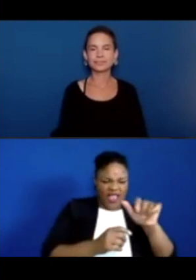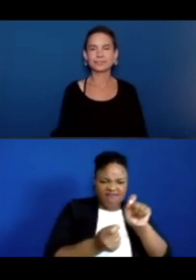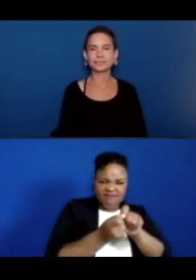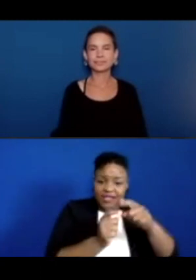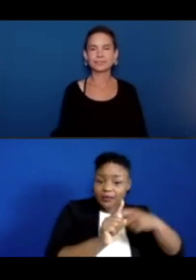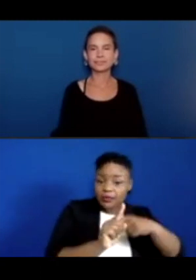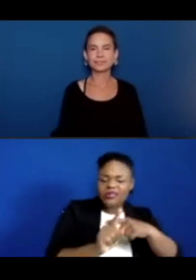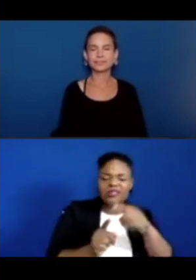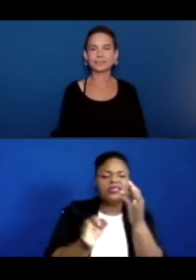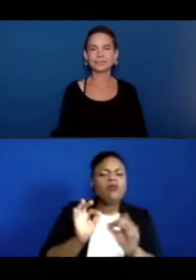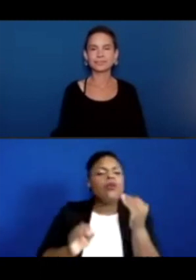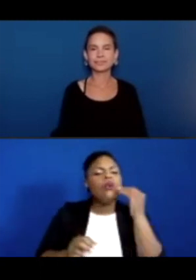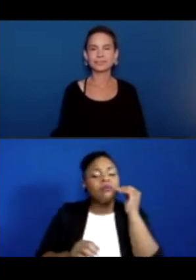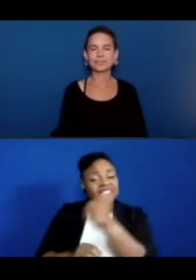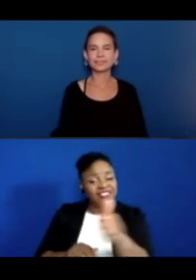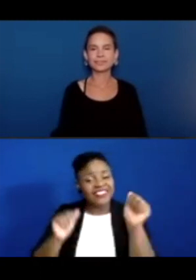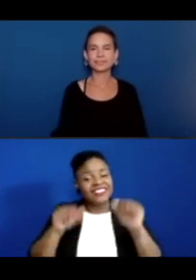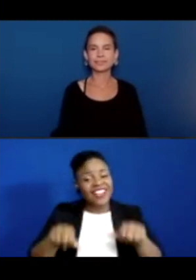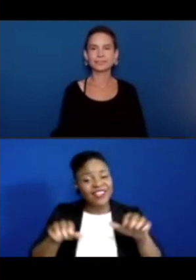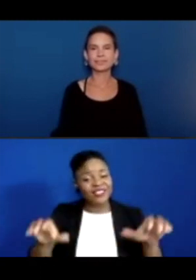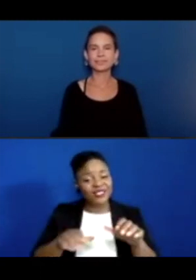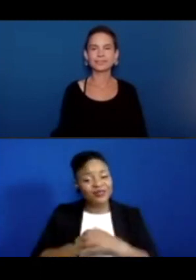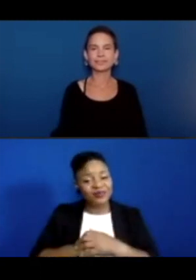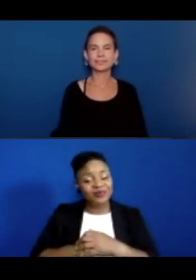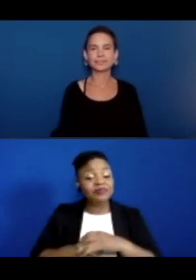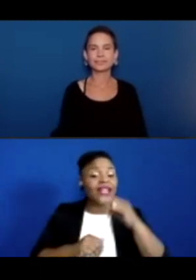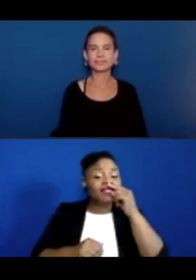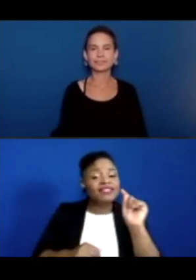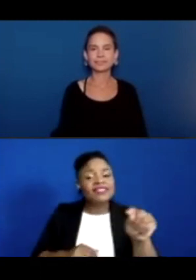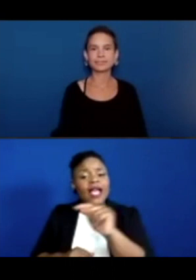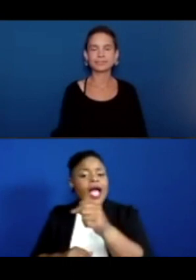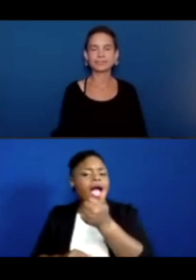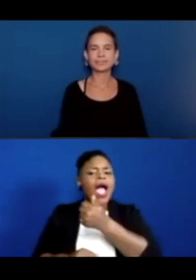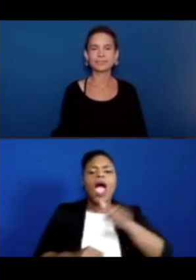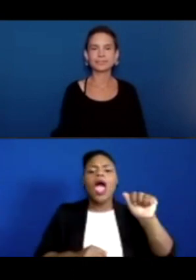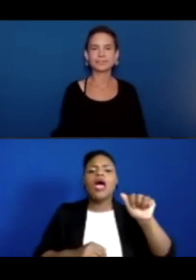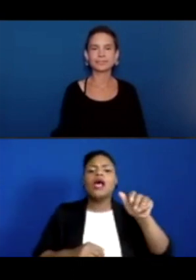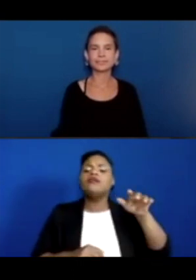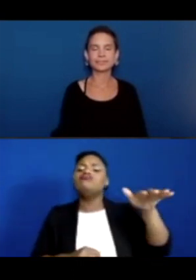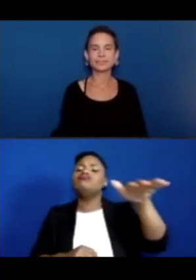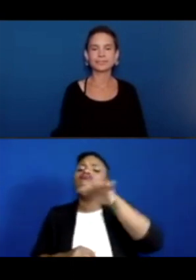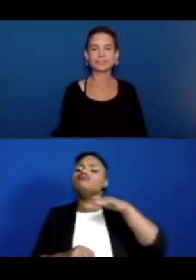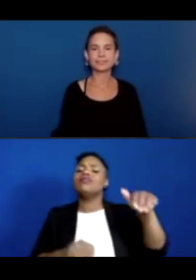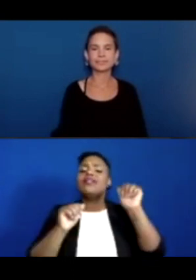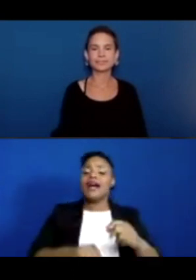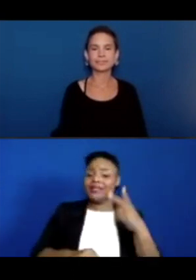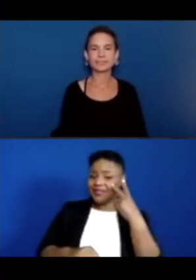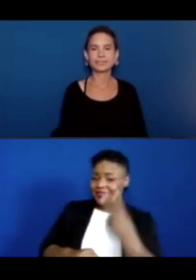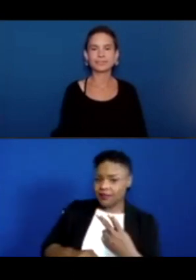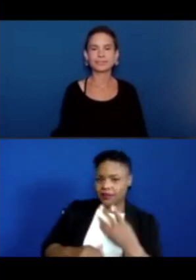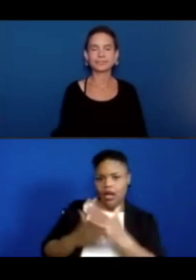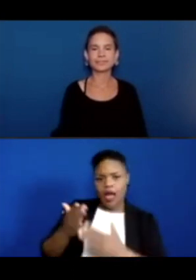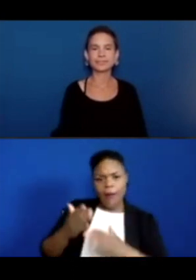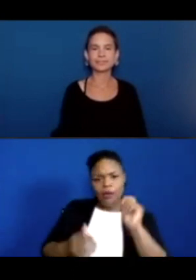to do. And you need some cool kids. I'm sure you can find them on any corner. And a grown up. Definitely to handle